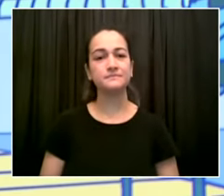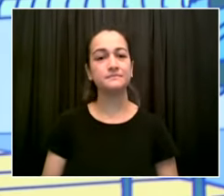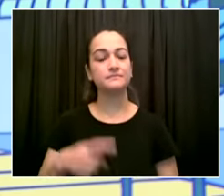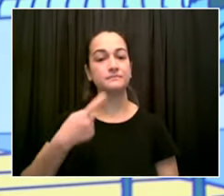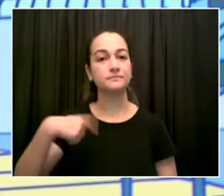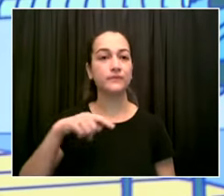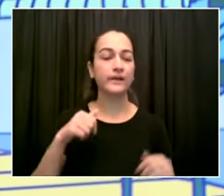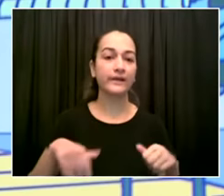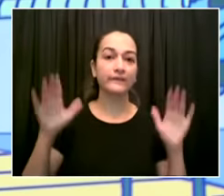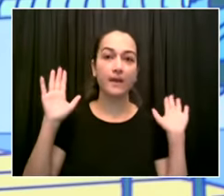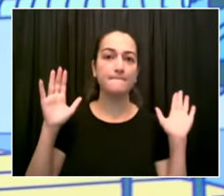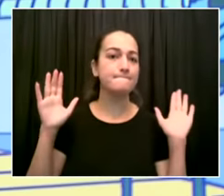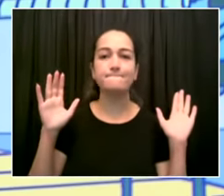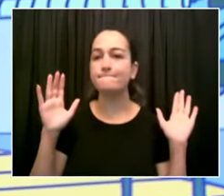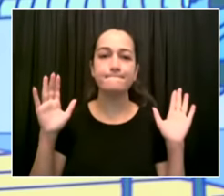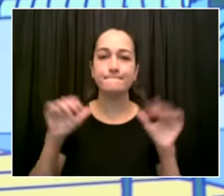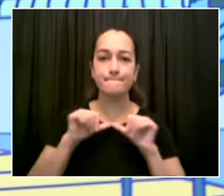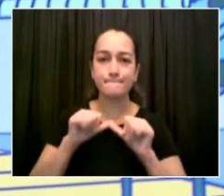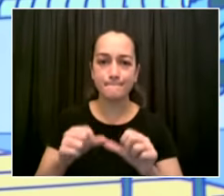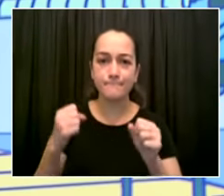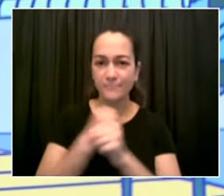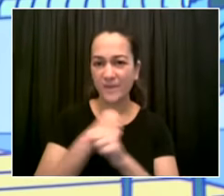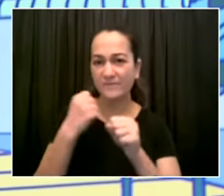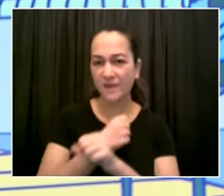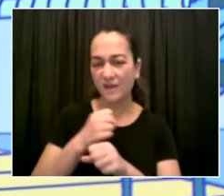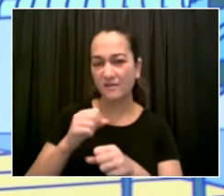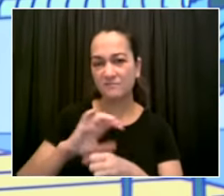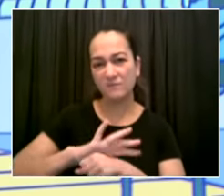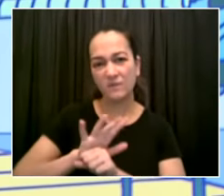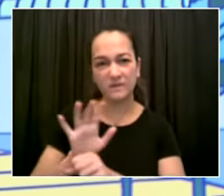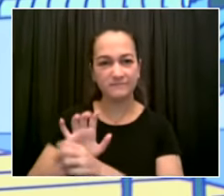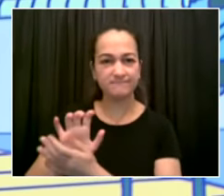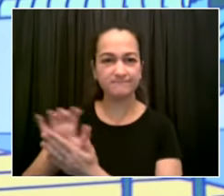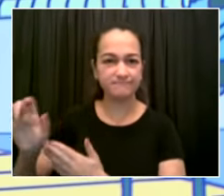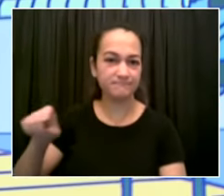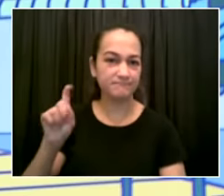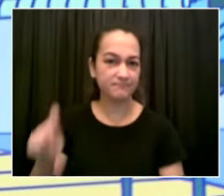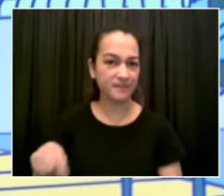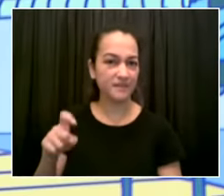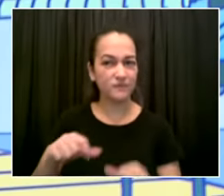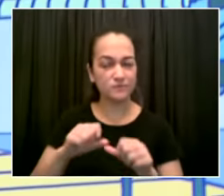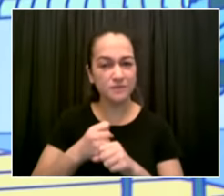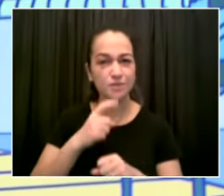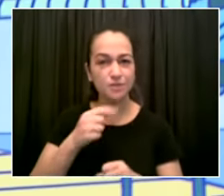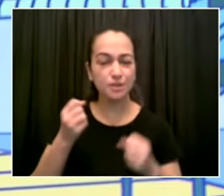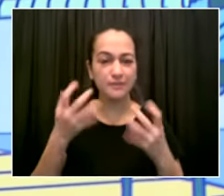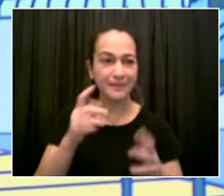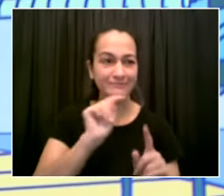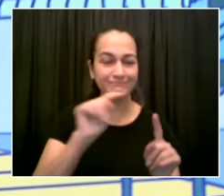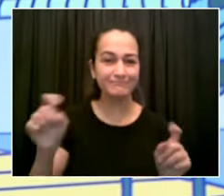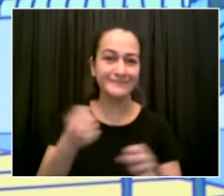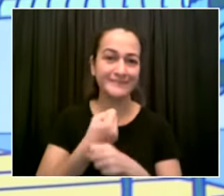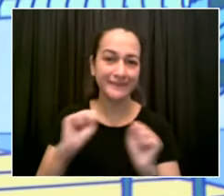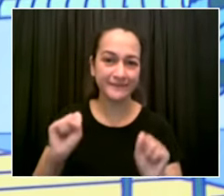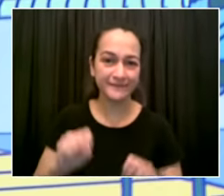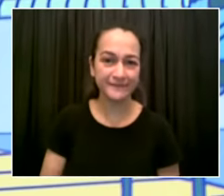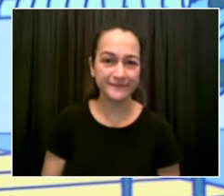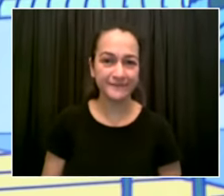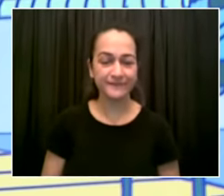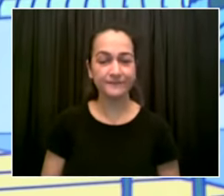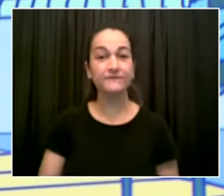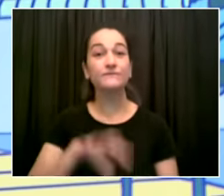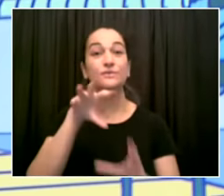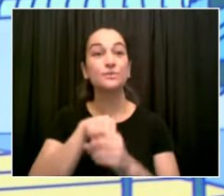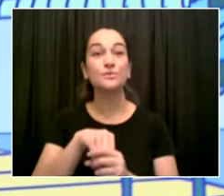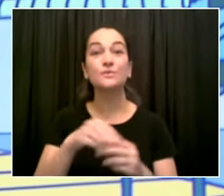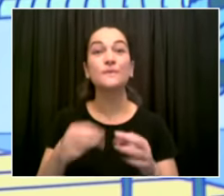tremendous capacity to vaccinate new yorkers effectively safely quickly for free yesterday